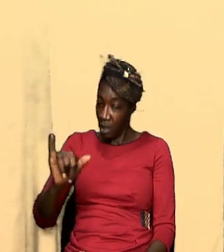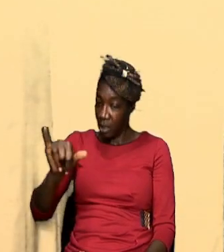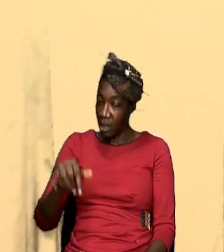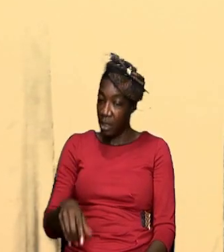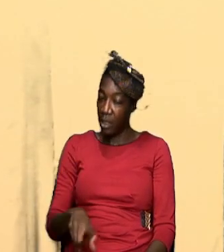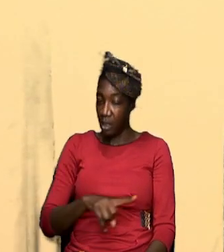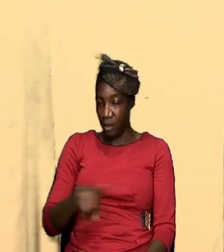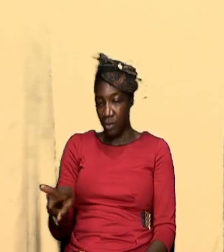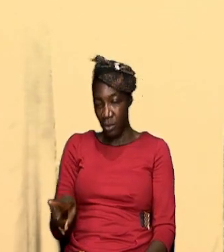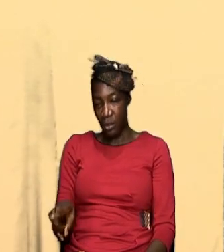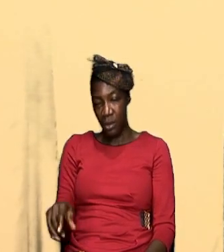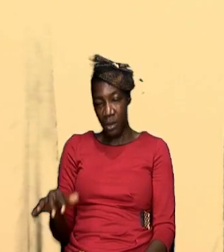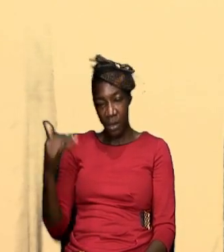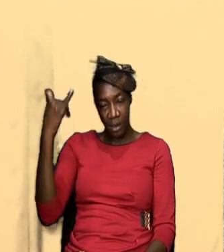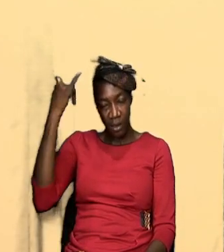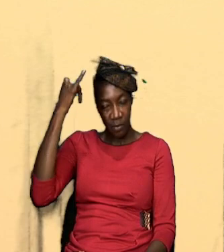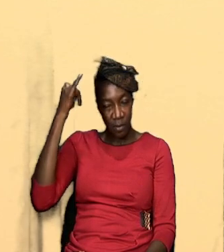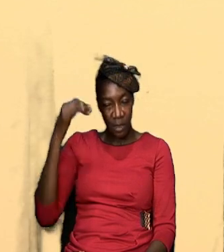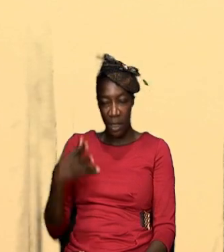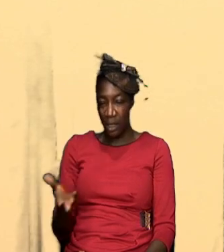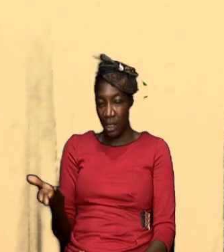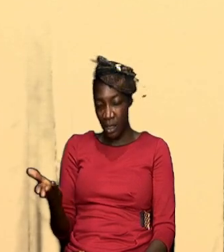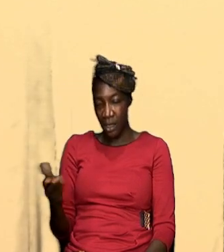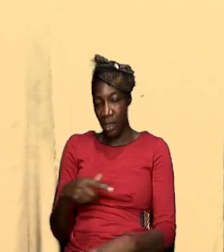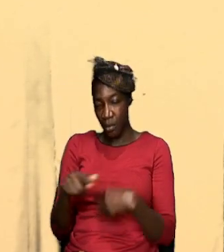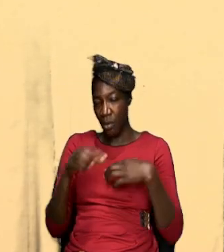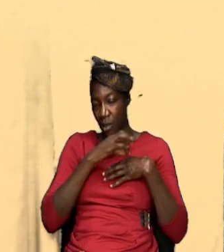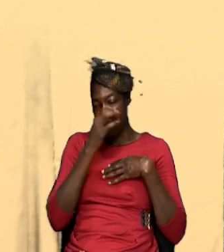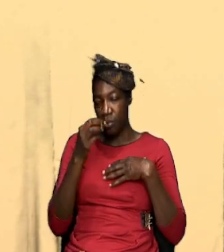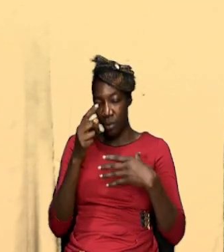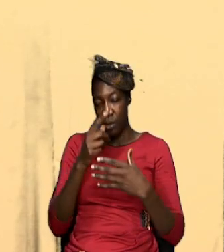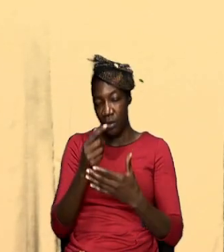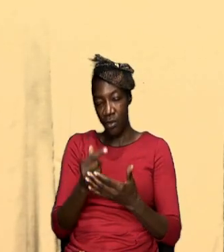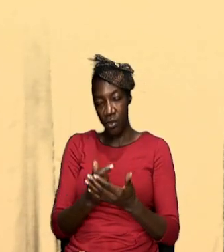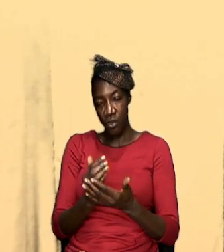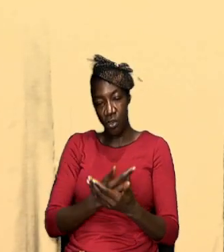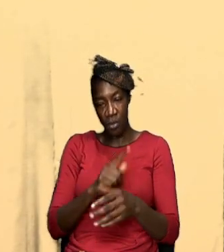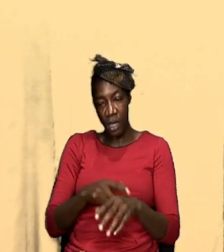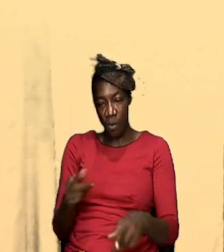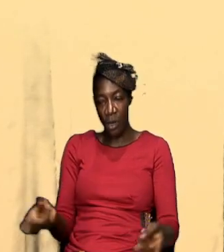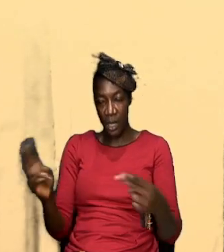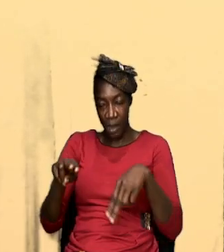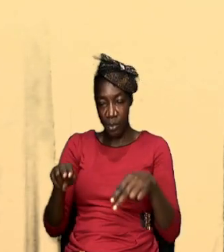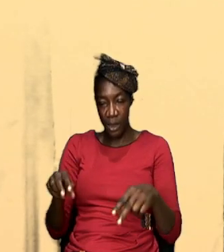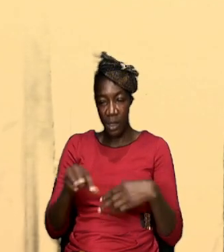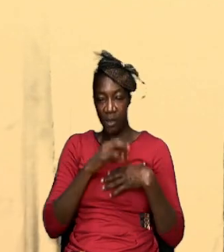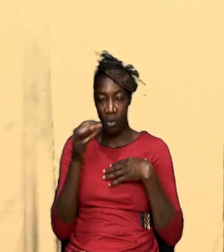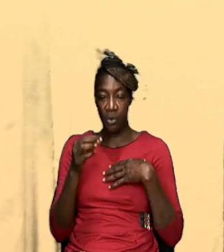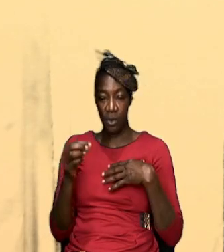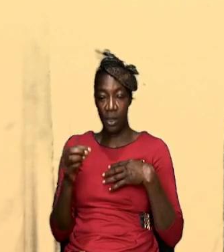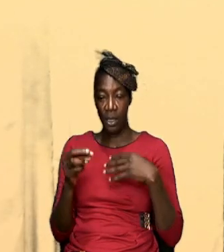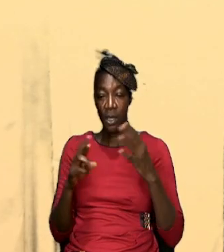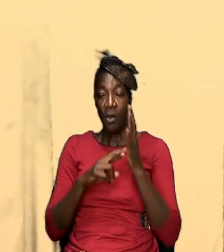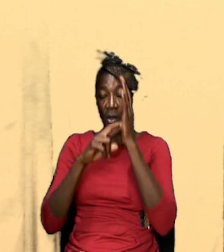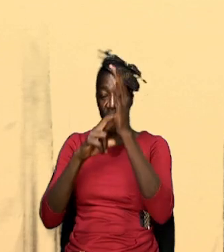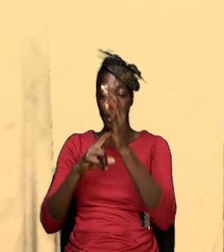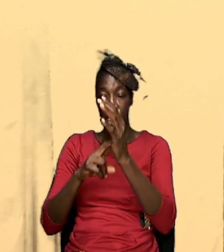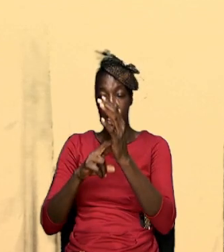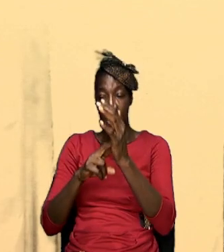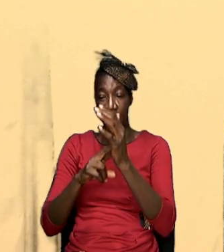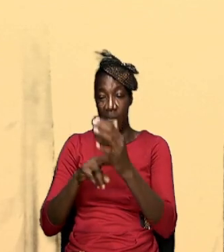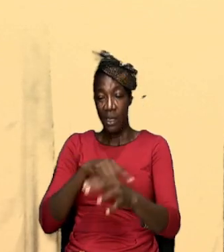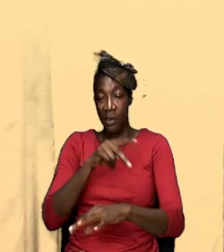there's a funny thing about the spirit sometimes what is happening in the spirit will reflect in our physical